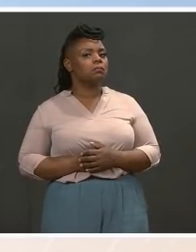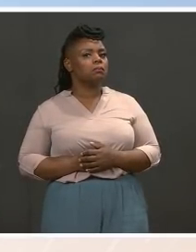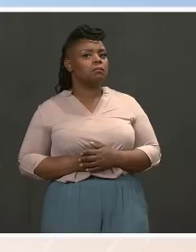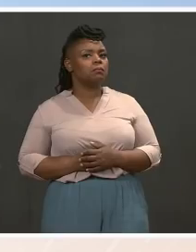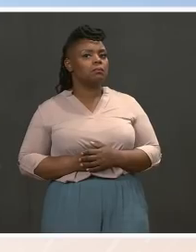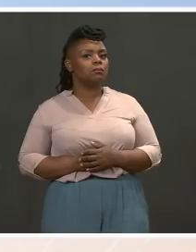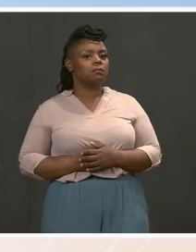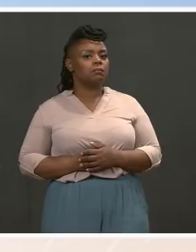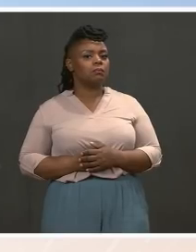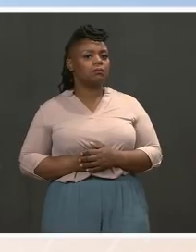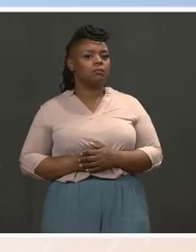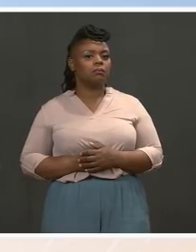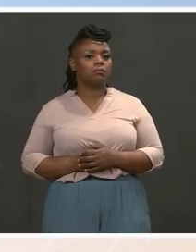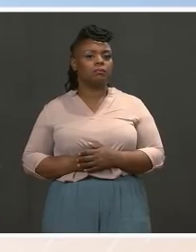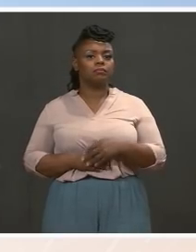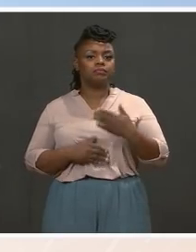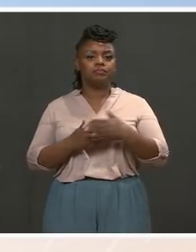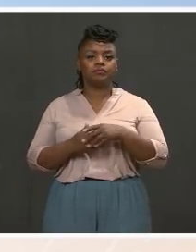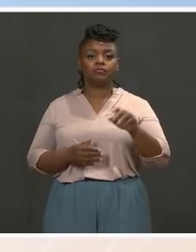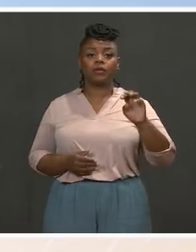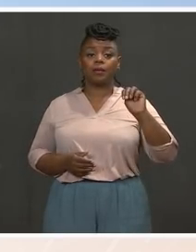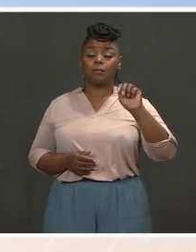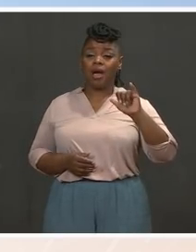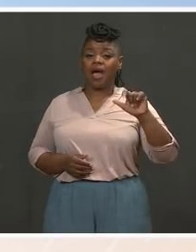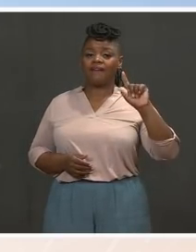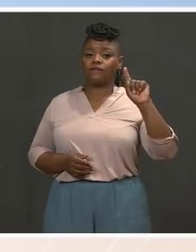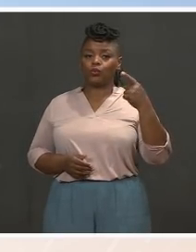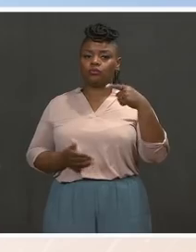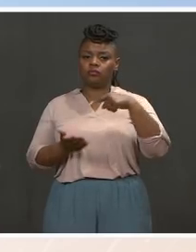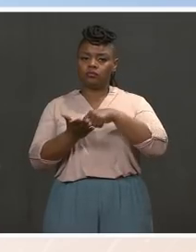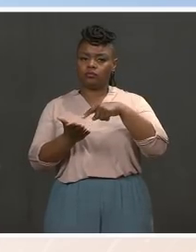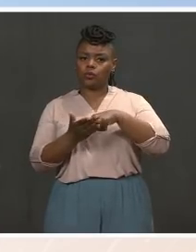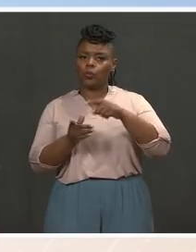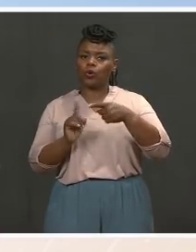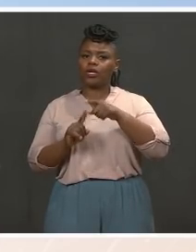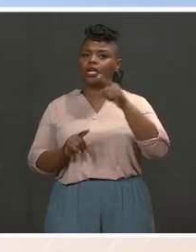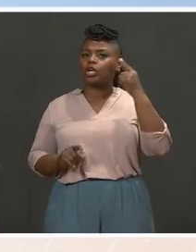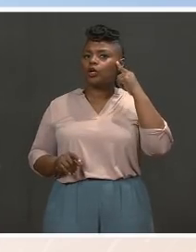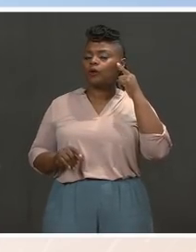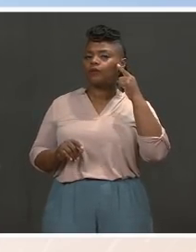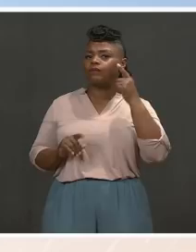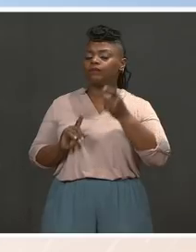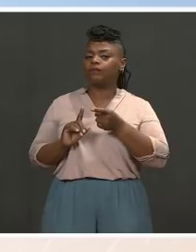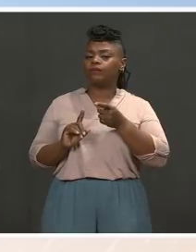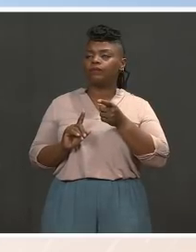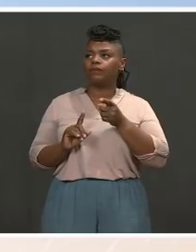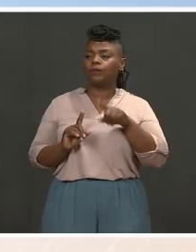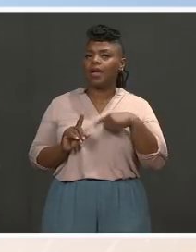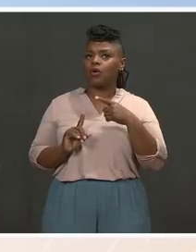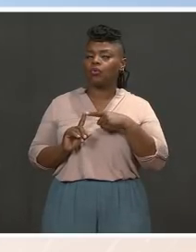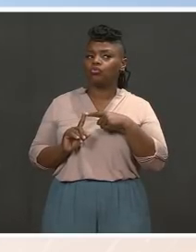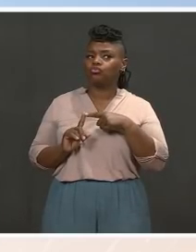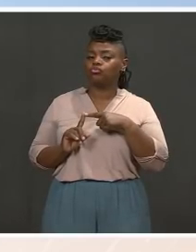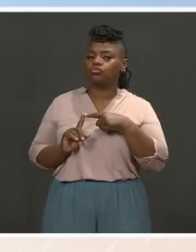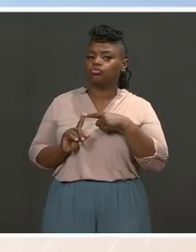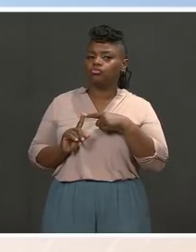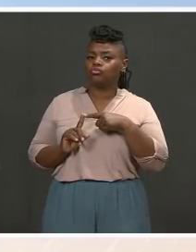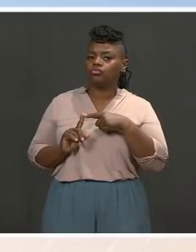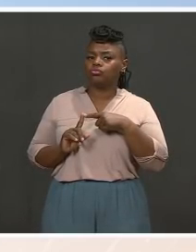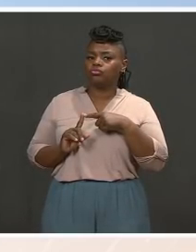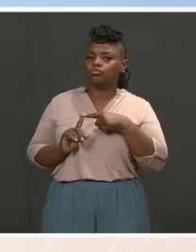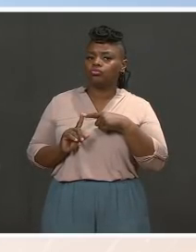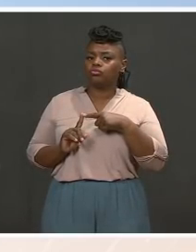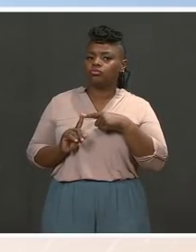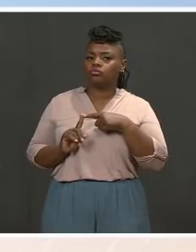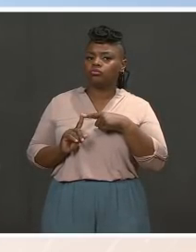May 1st deadline looming, when do you expect to hear from the President about the timing on withdrawal from Afghanistan? MS. It's a good question. As you may